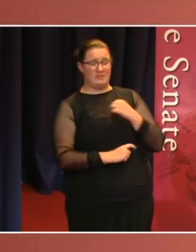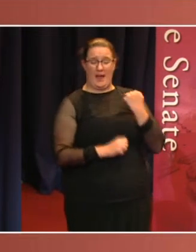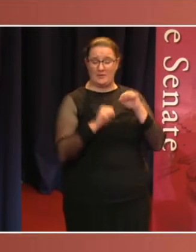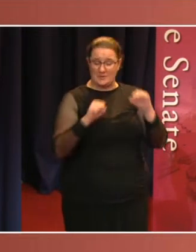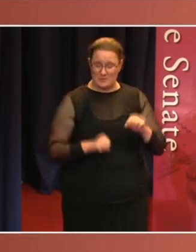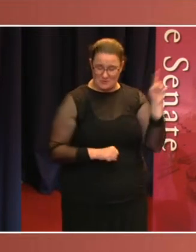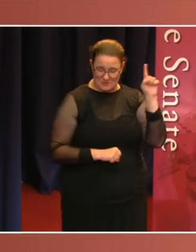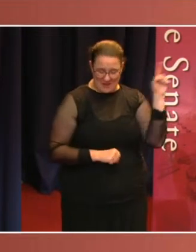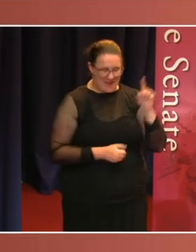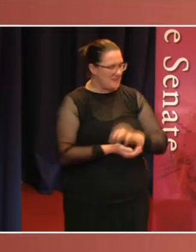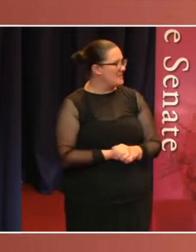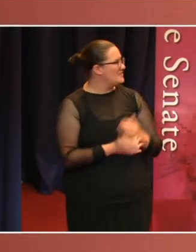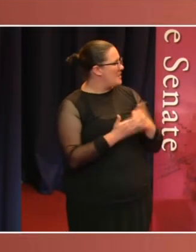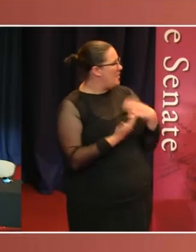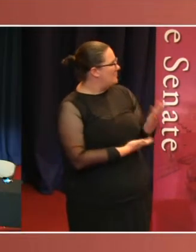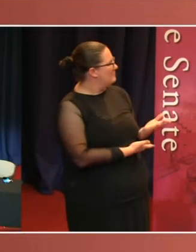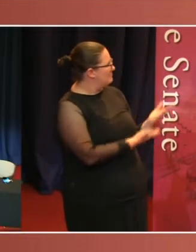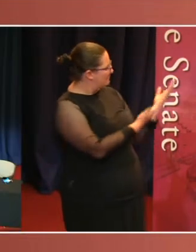speech, I'd like to hand back to Ben.